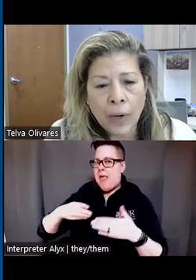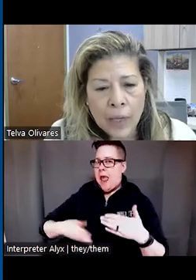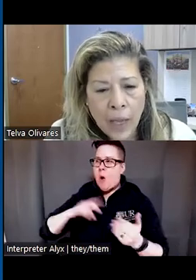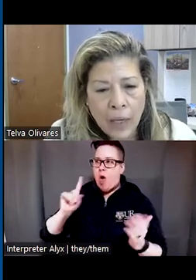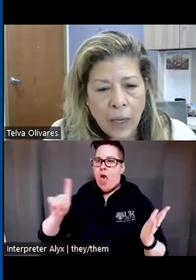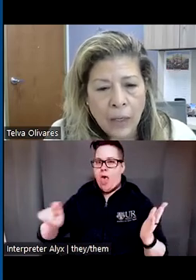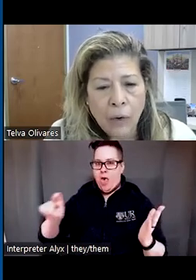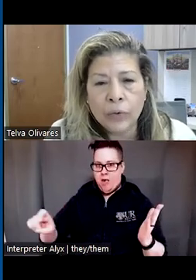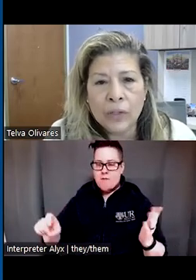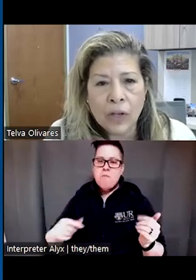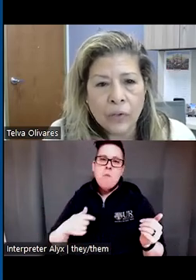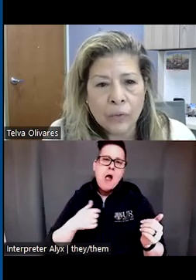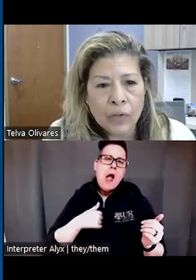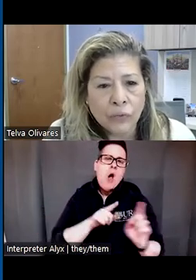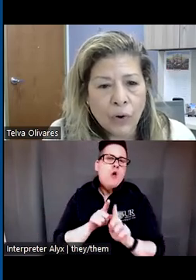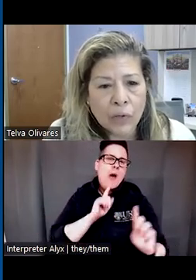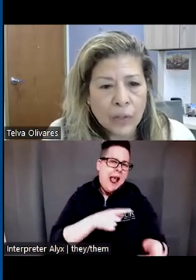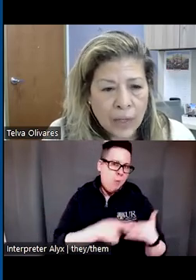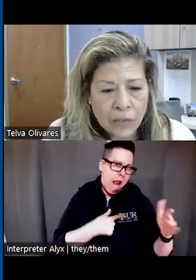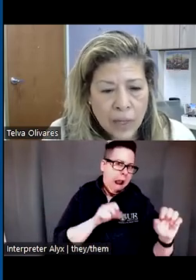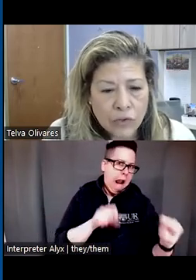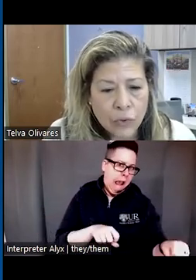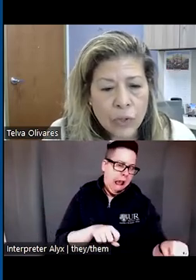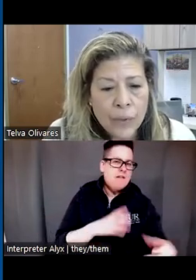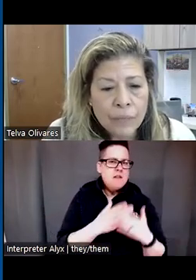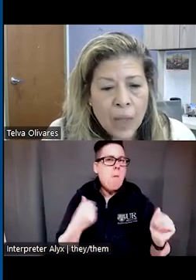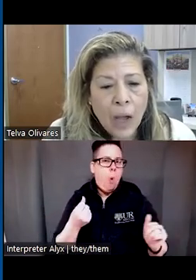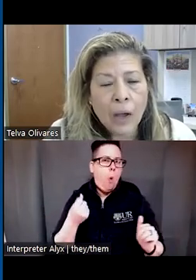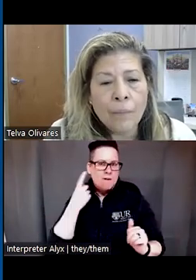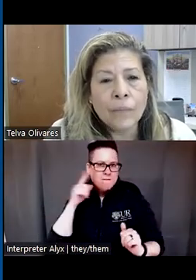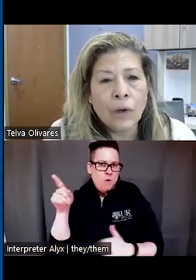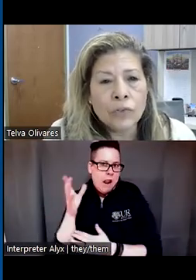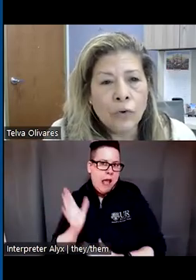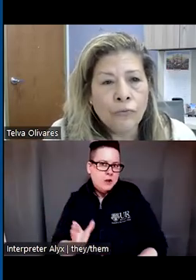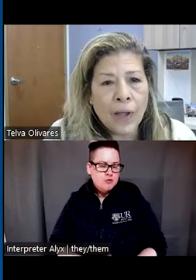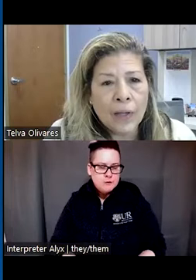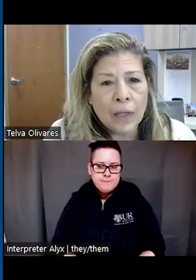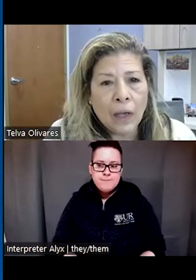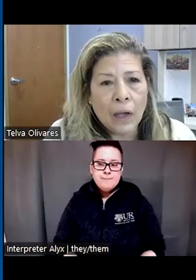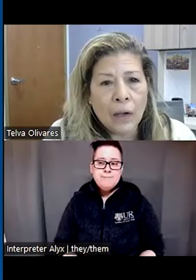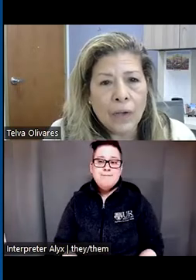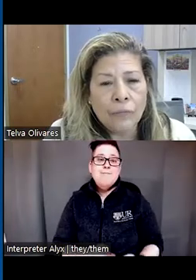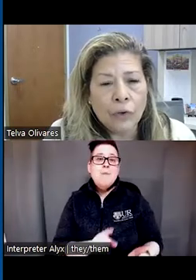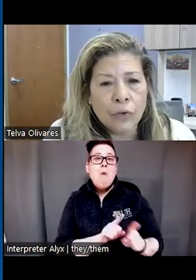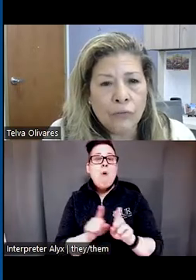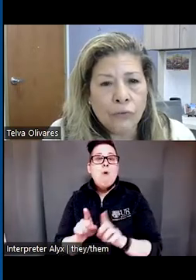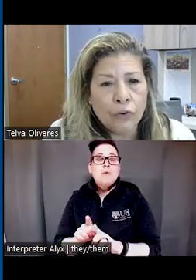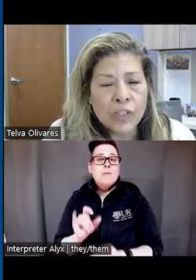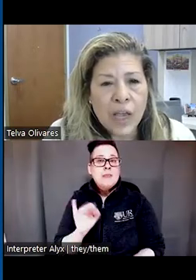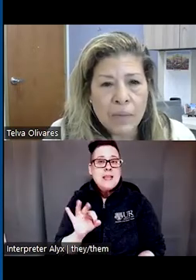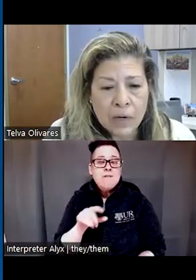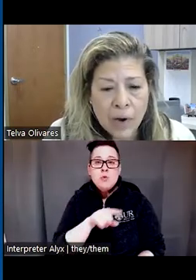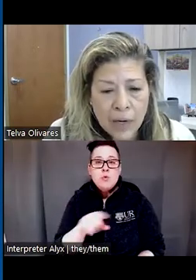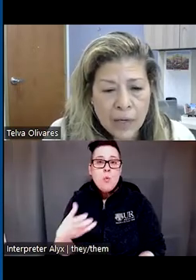what I can and holding the other ones for our guest lecturer. Also, finally, if you're looking